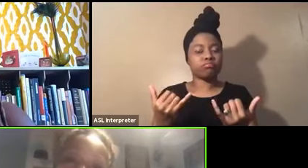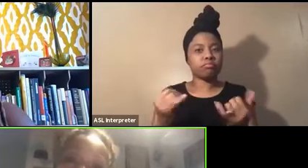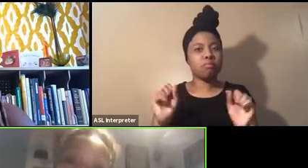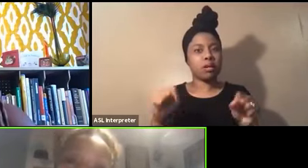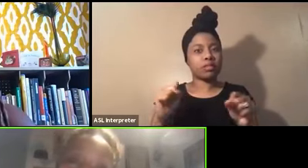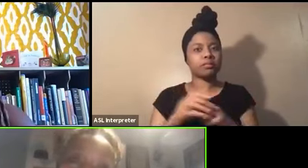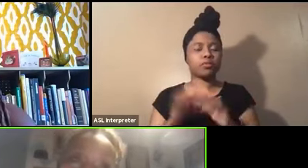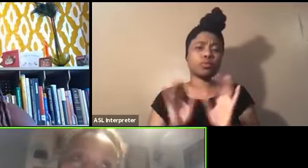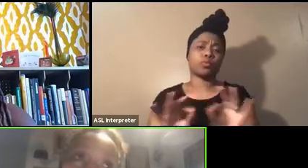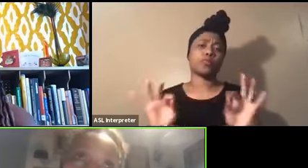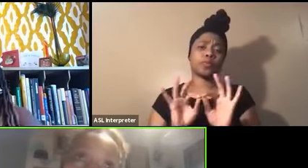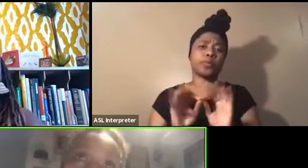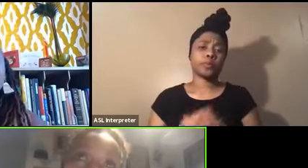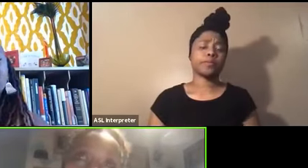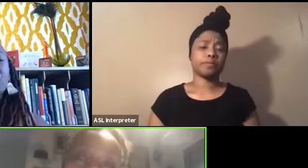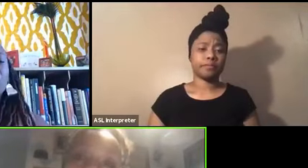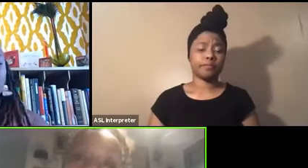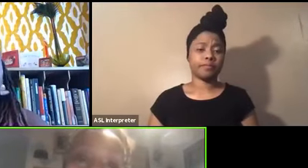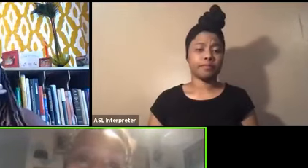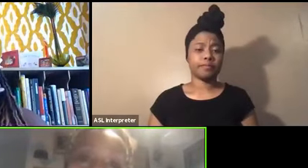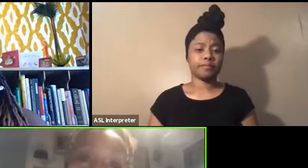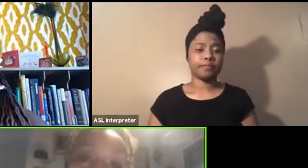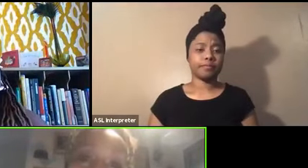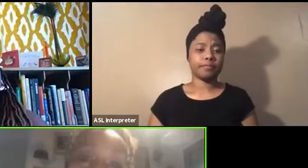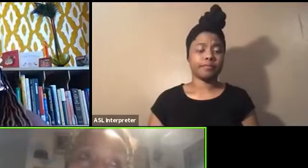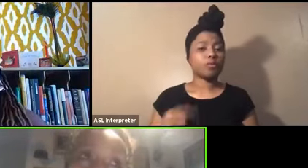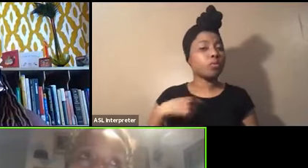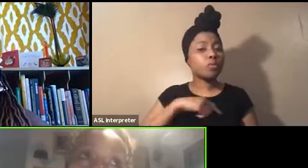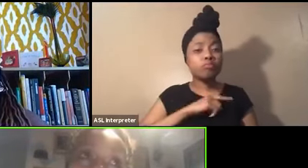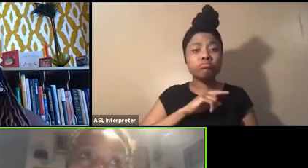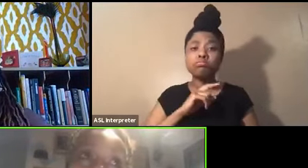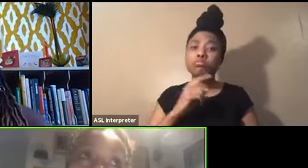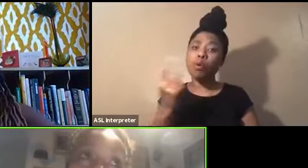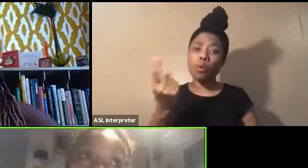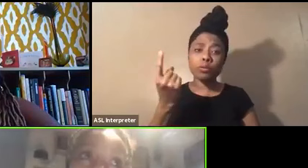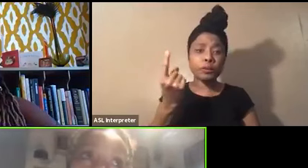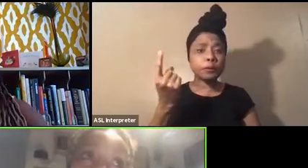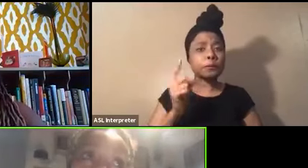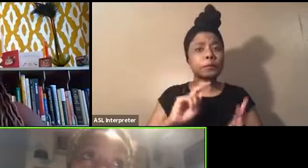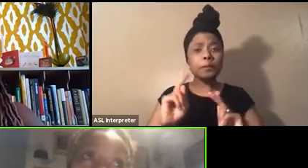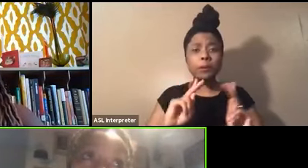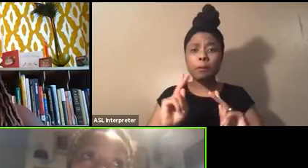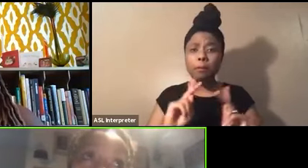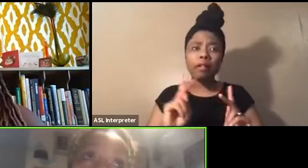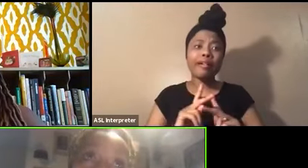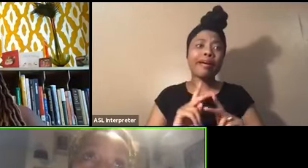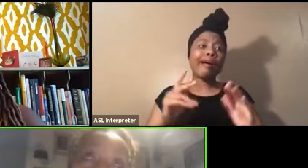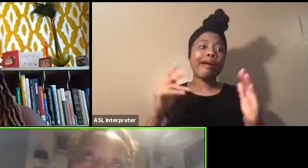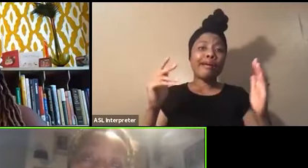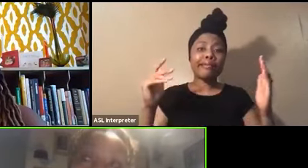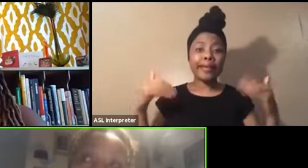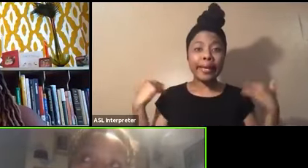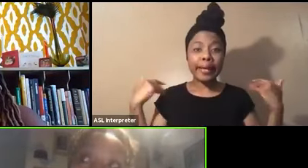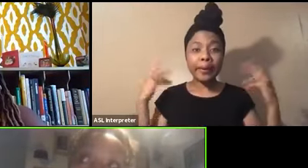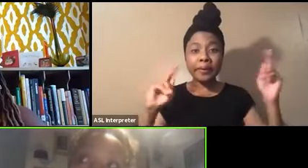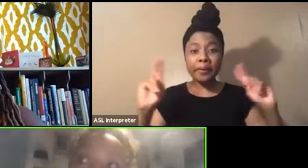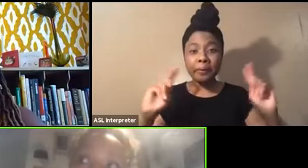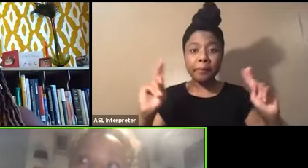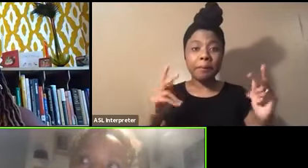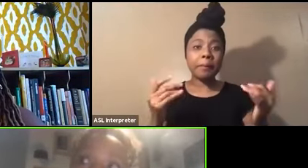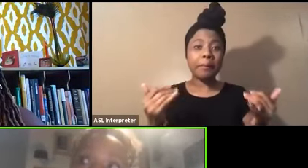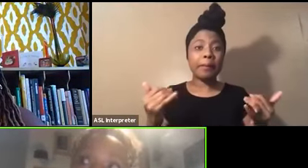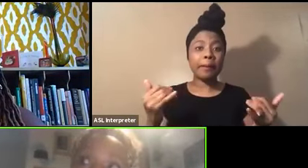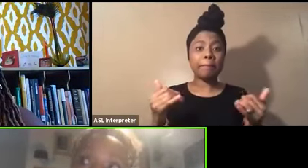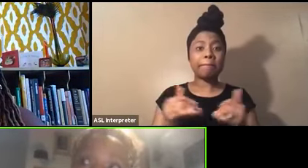so it's important. Um, but yes, we've always have people, um, I have young people that are now, um,